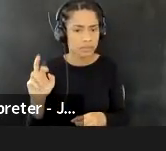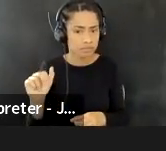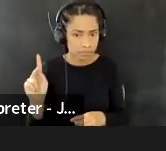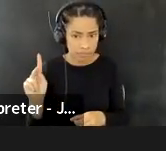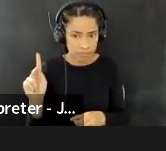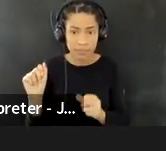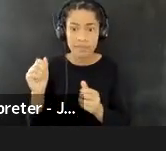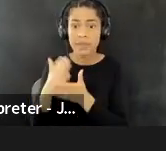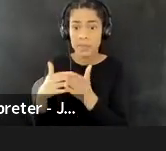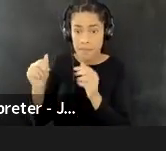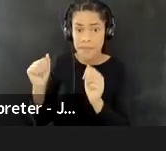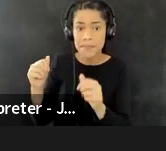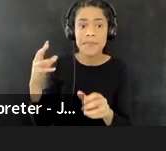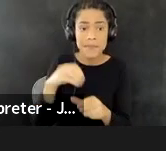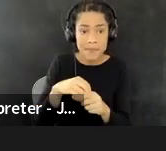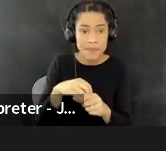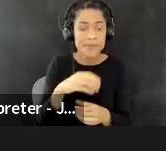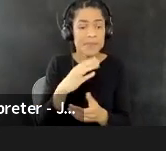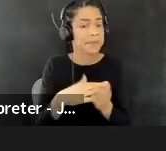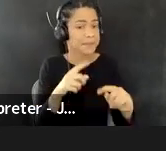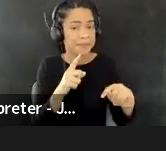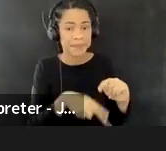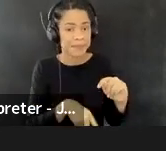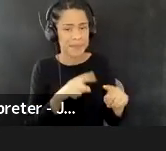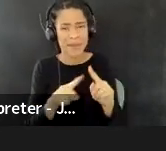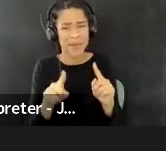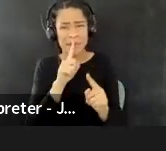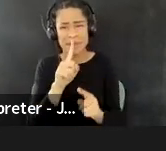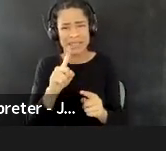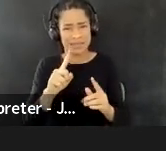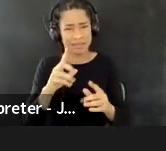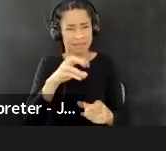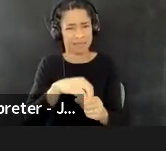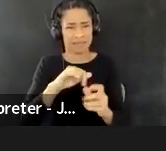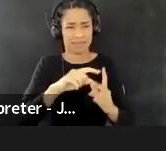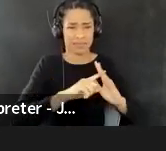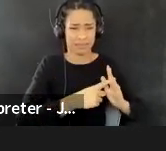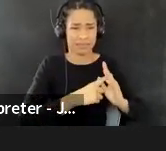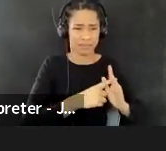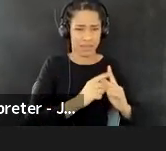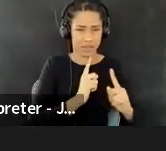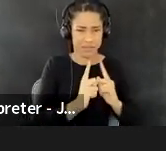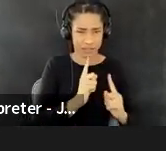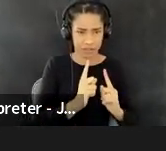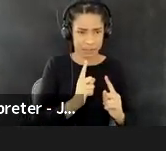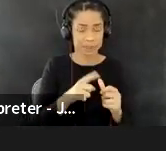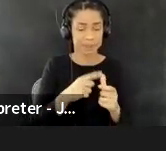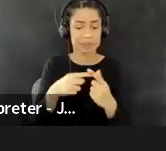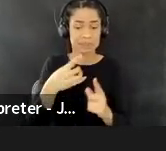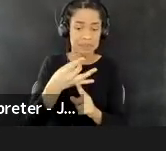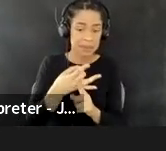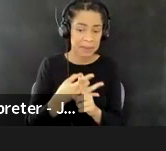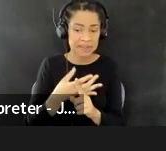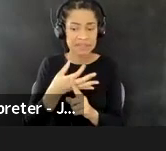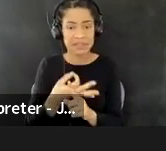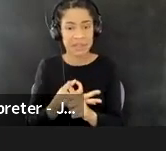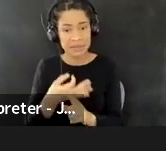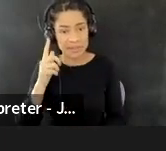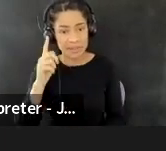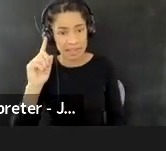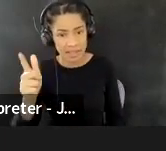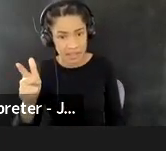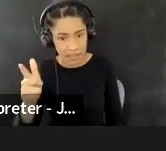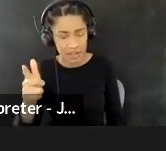but were part of that initial, um, kind of seeding conversation. And then after the eight or nine months of conversation, um,